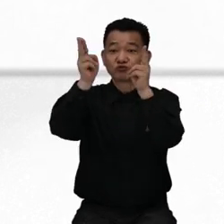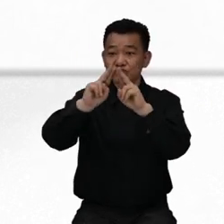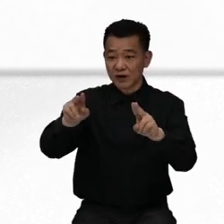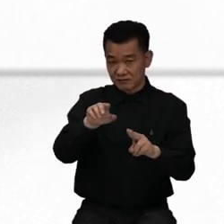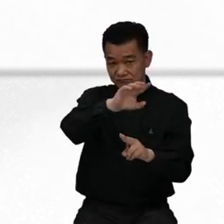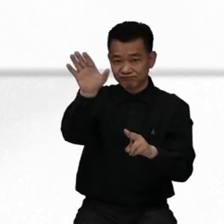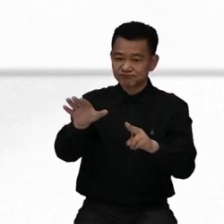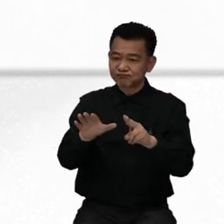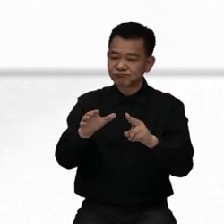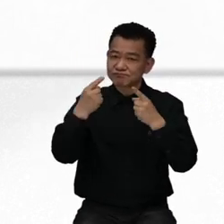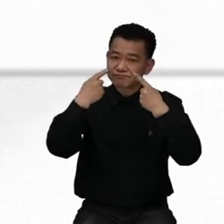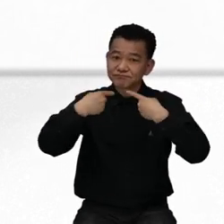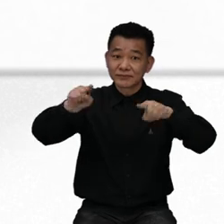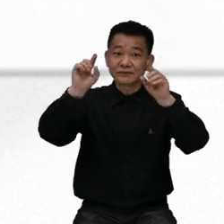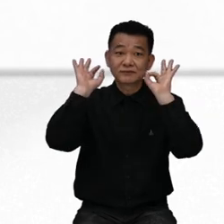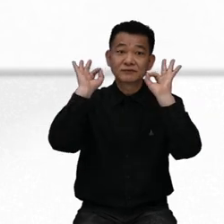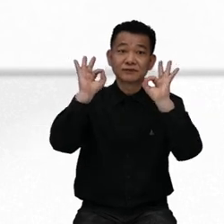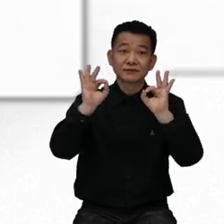with disabilities.